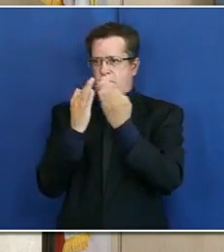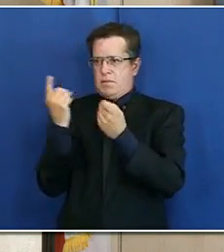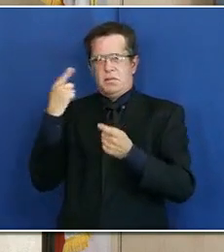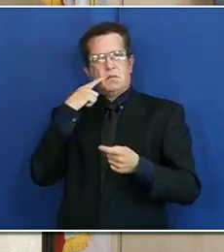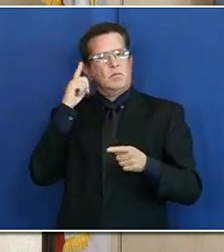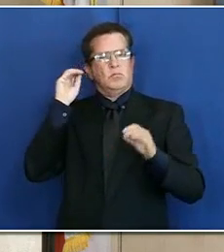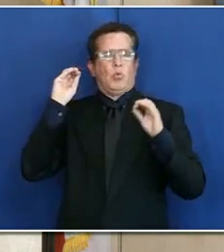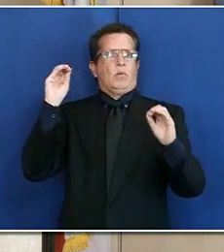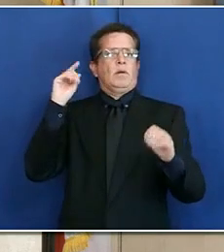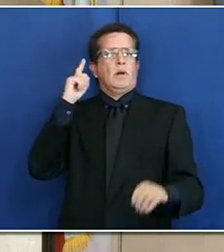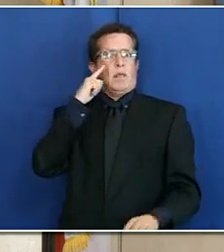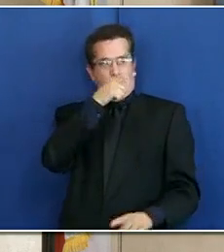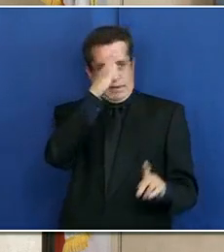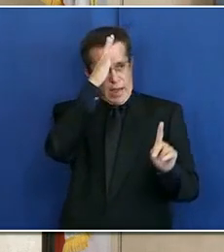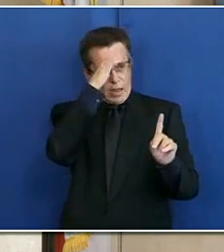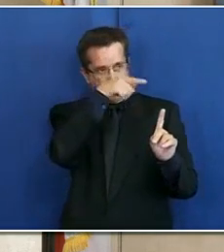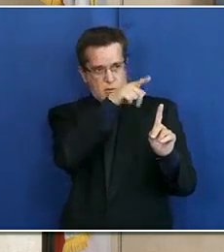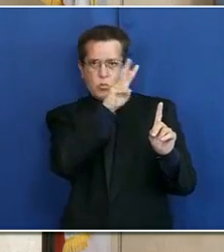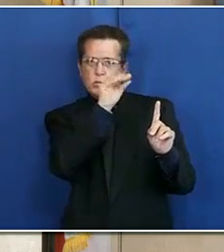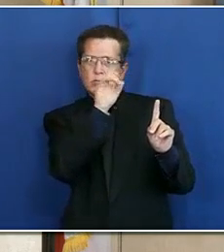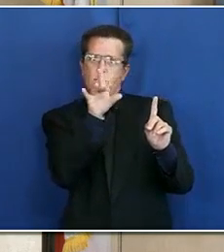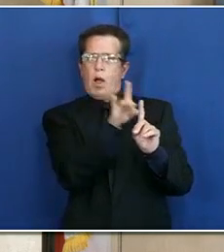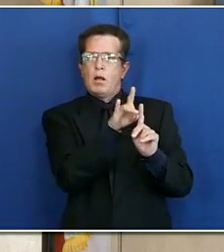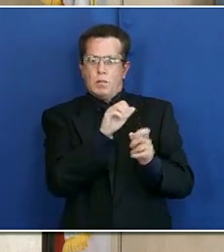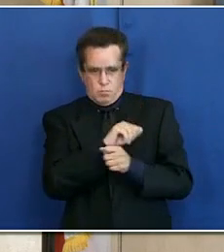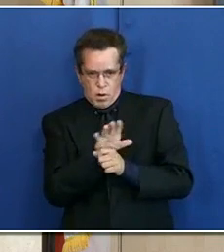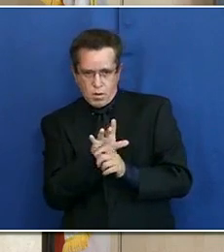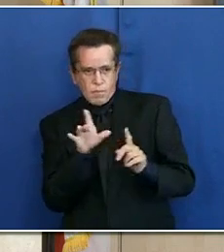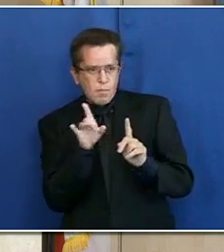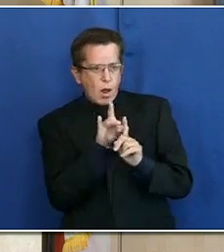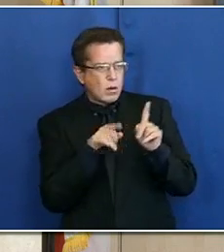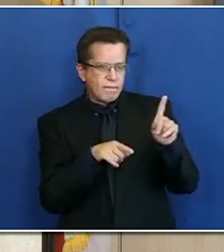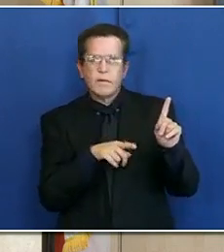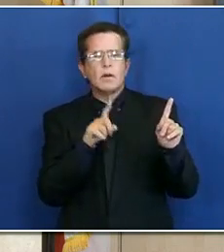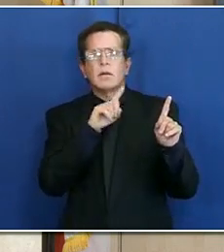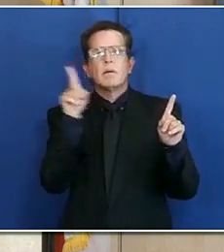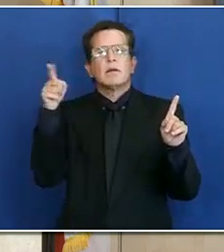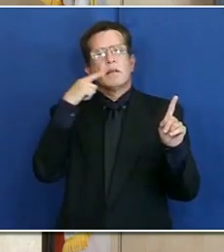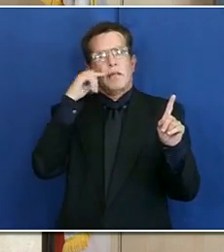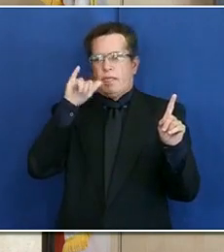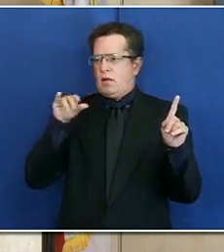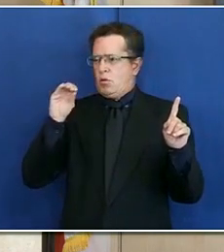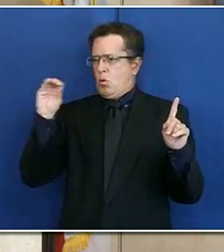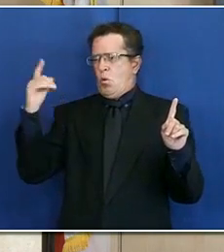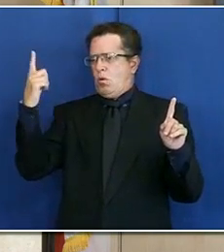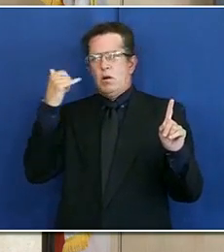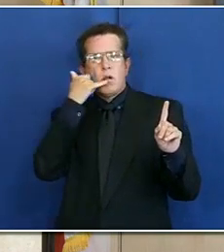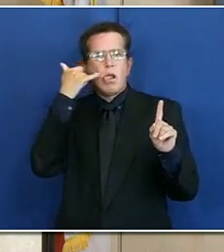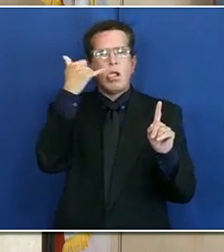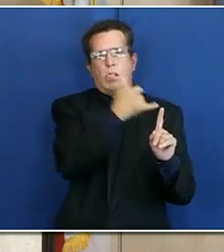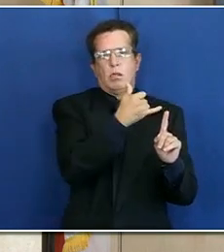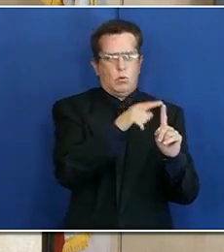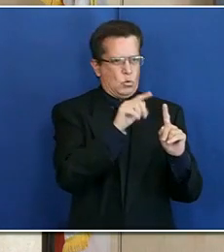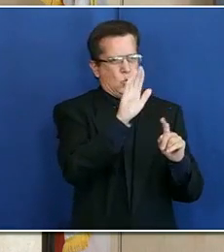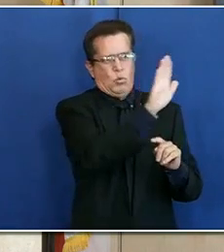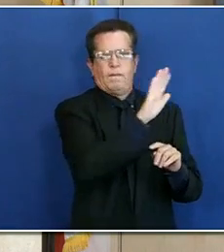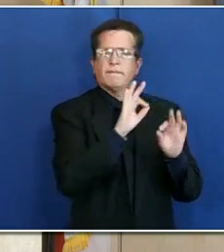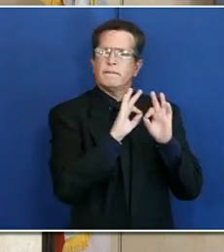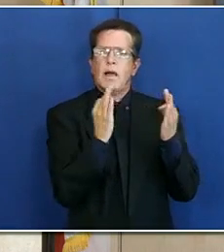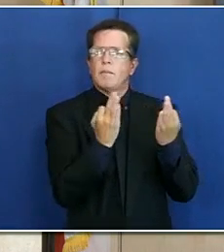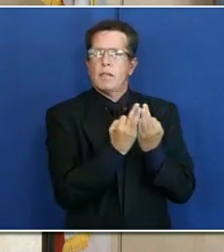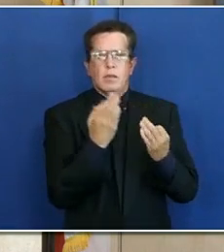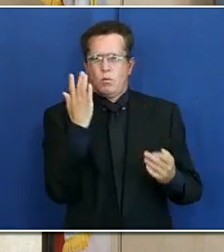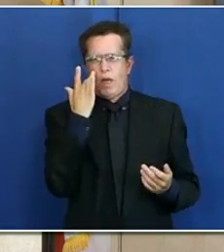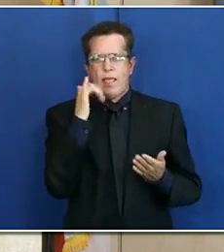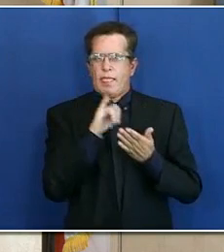by the county when their dad tested positive for COVID. They insist nobody from the county called the dad or anyone in the family. Why might